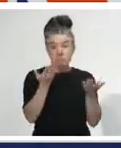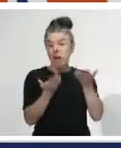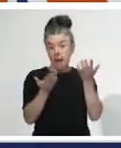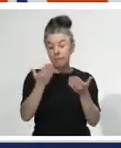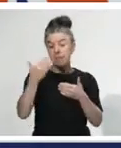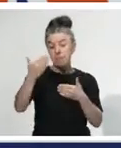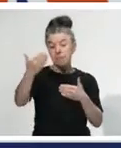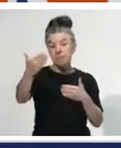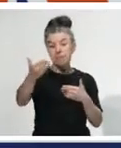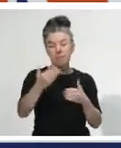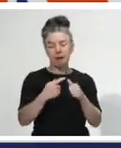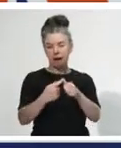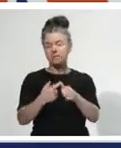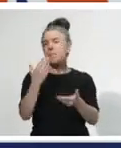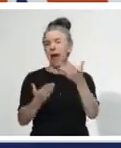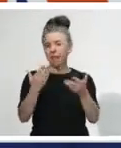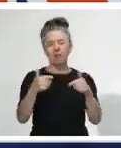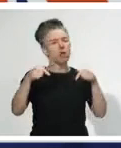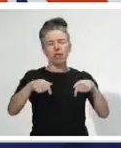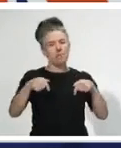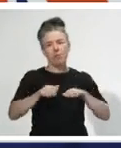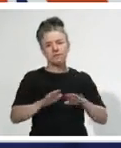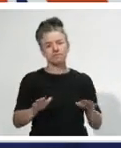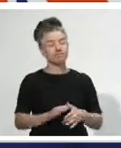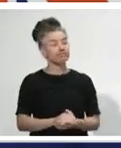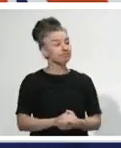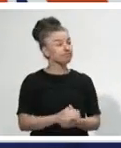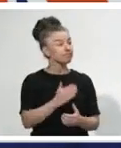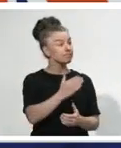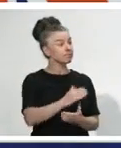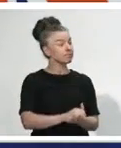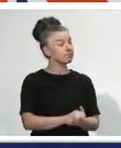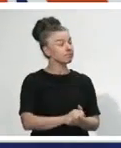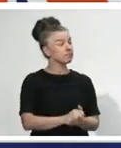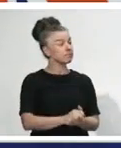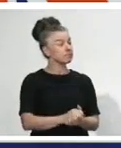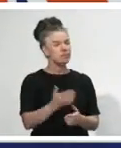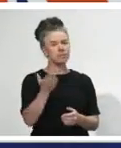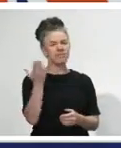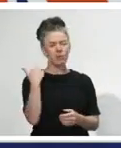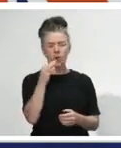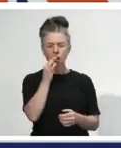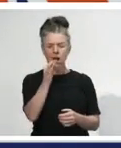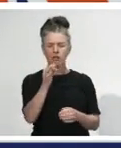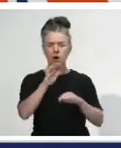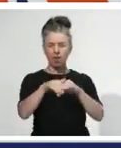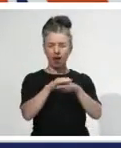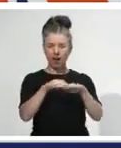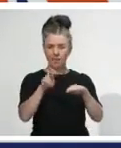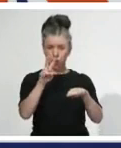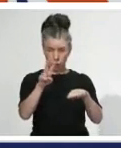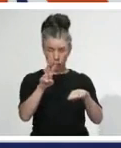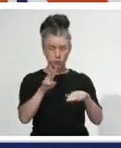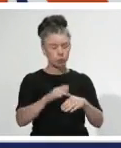response but we just haven't utilised it at this phase. Yep. Follow up to that and Mikey's question before about level two. Couldn't you make the case that we